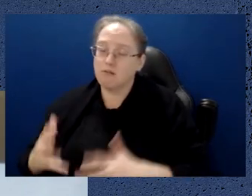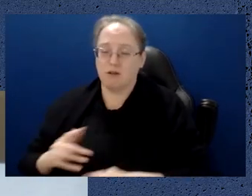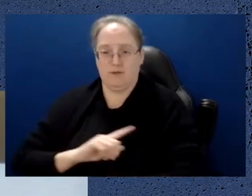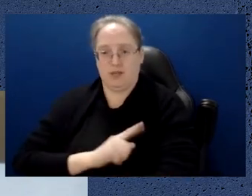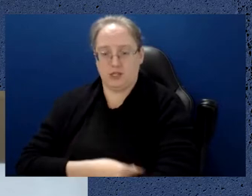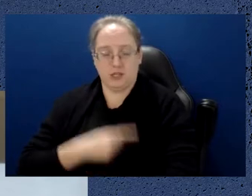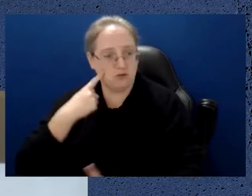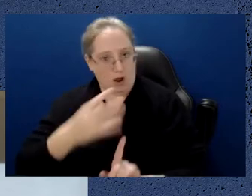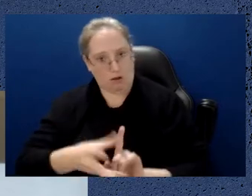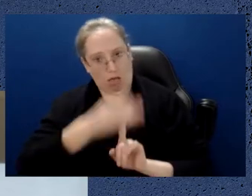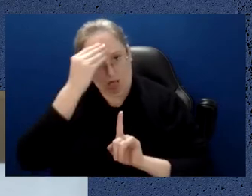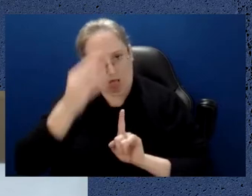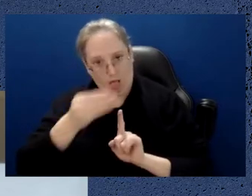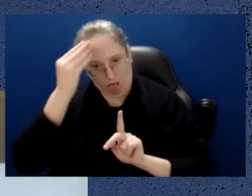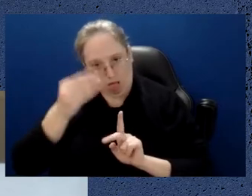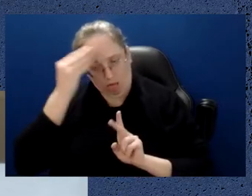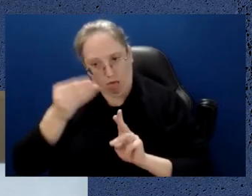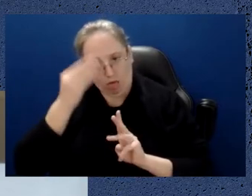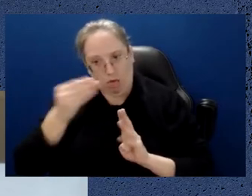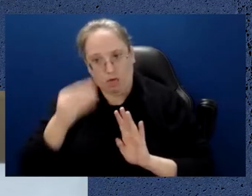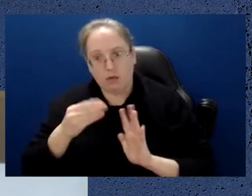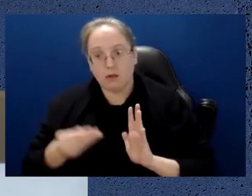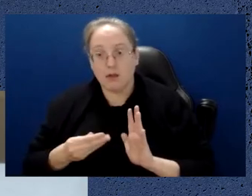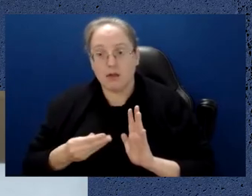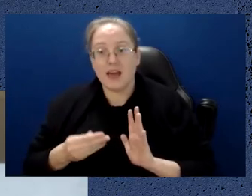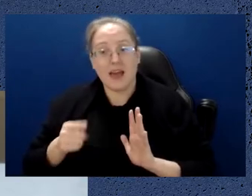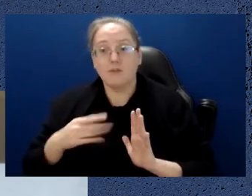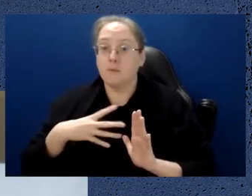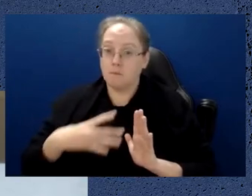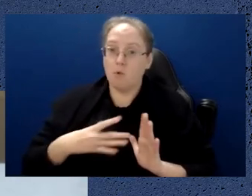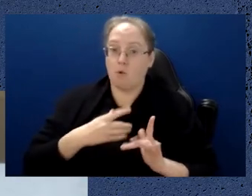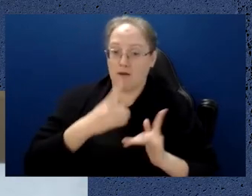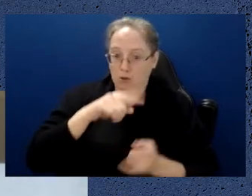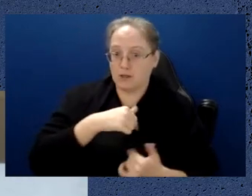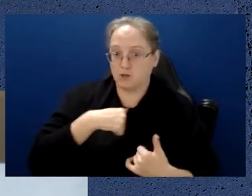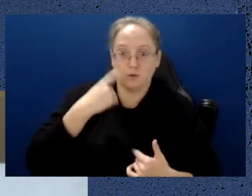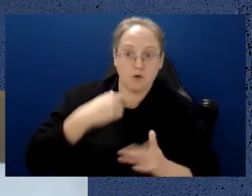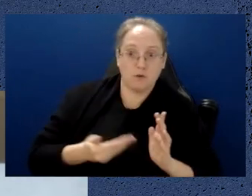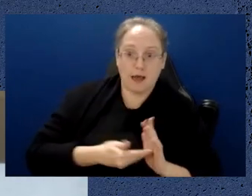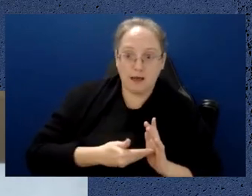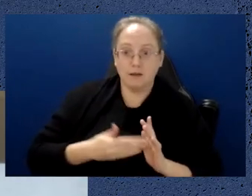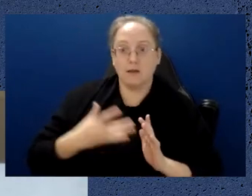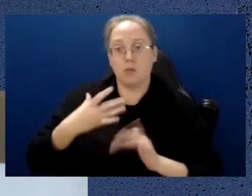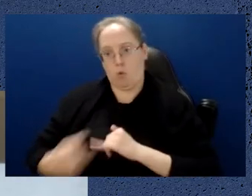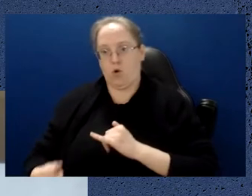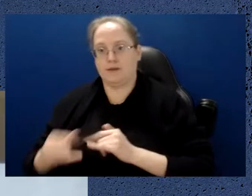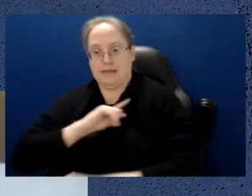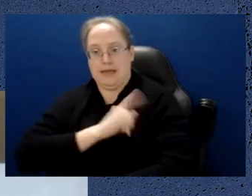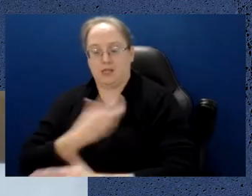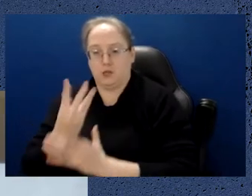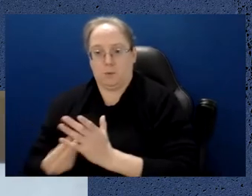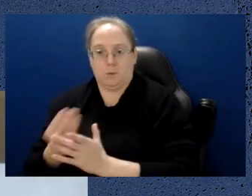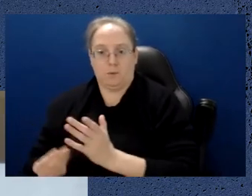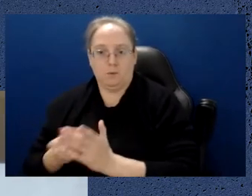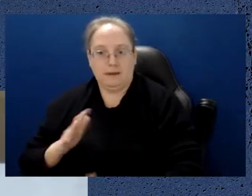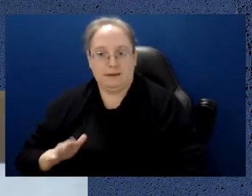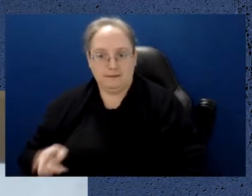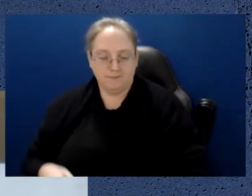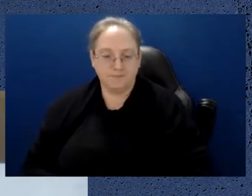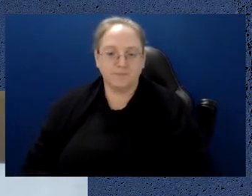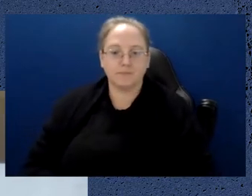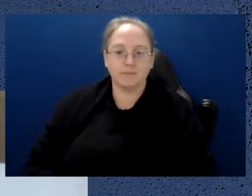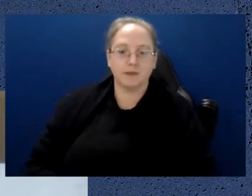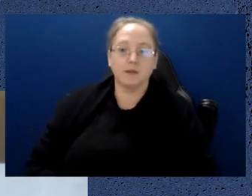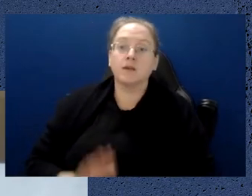consume vast amounts of energy. And it's only growing the more complex calculations that people try to perform.